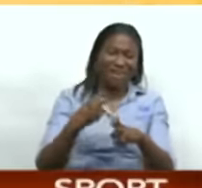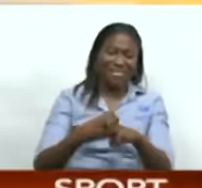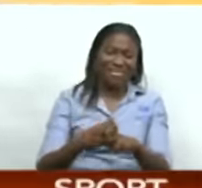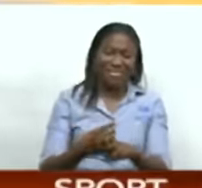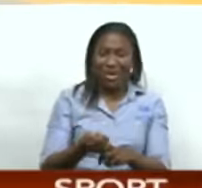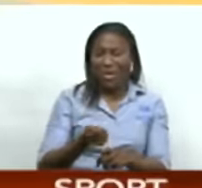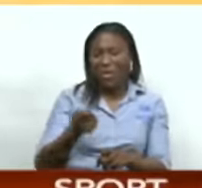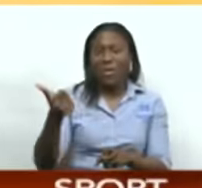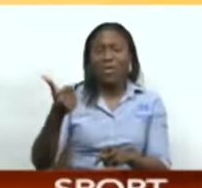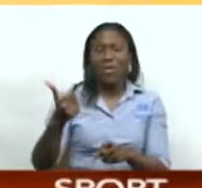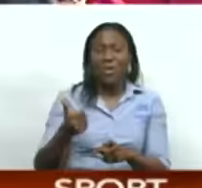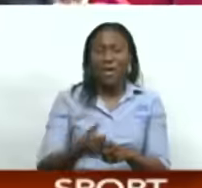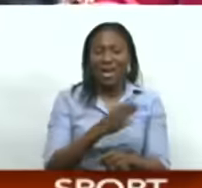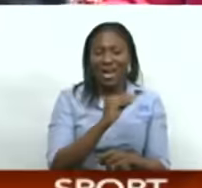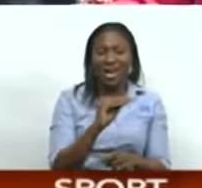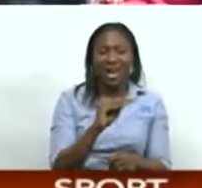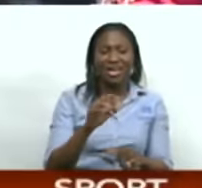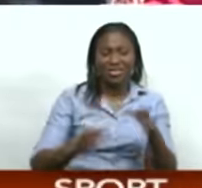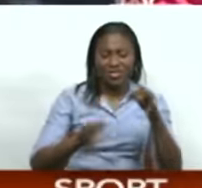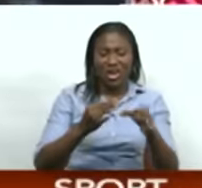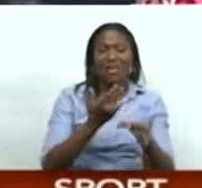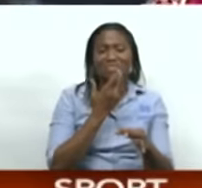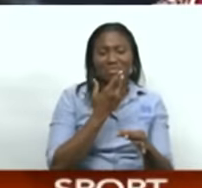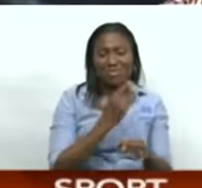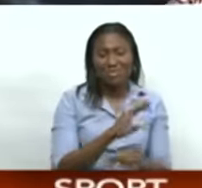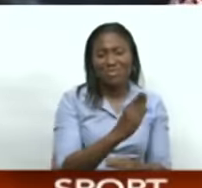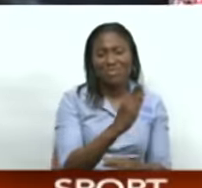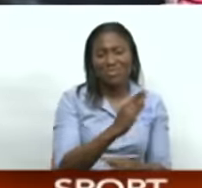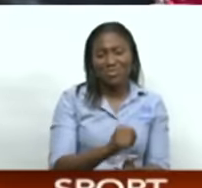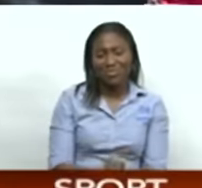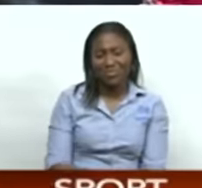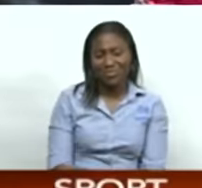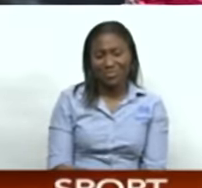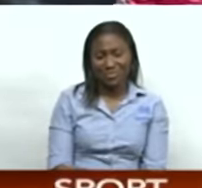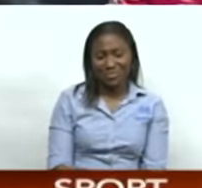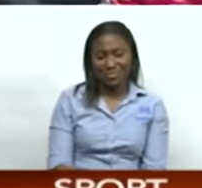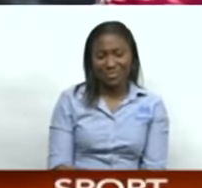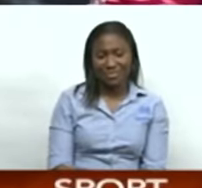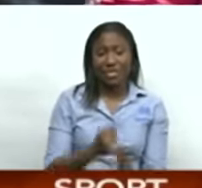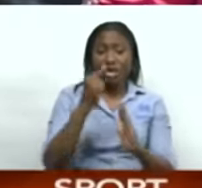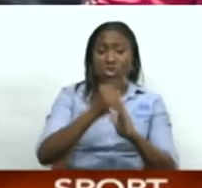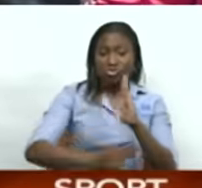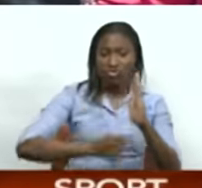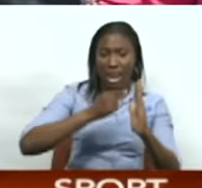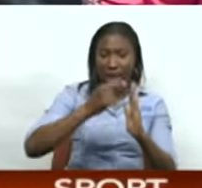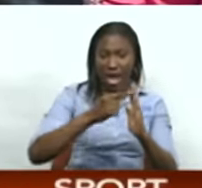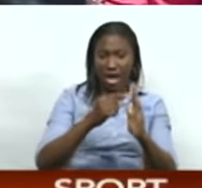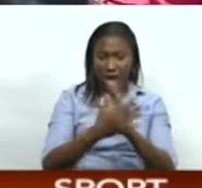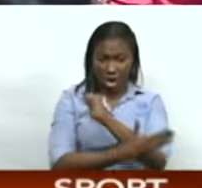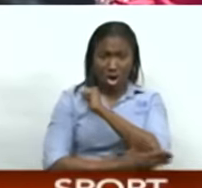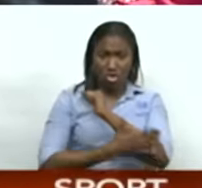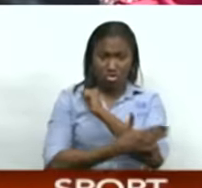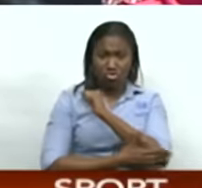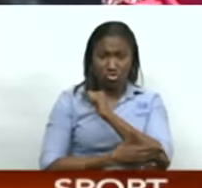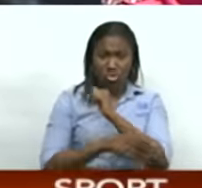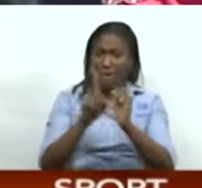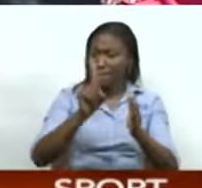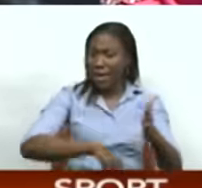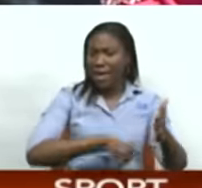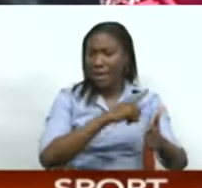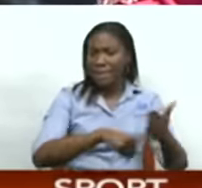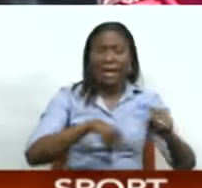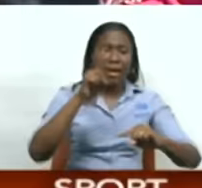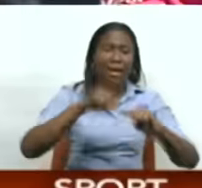outpointed by the judges, suffering a 6-5 defeat. Sri Lanka has been suspended from all forms of cricket by the